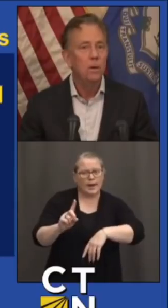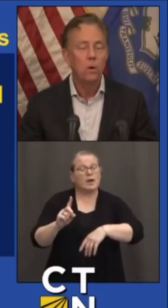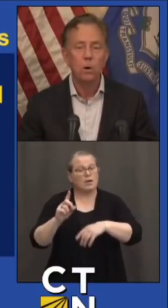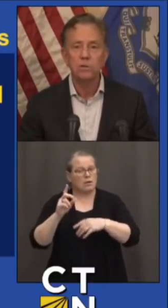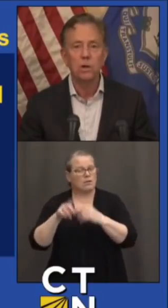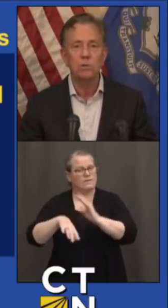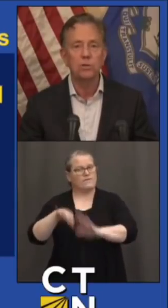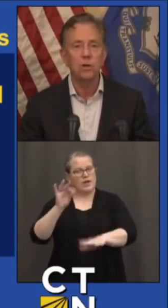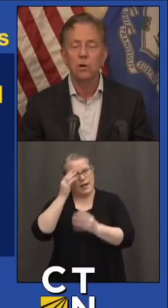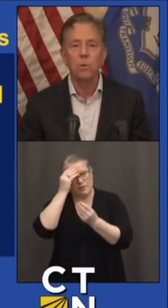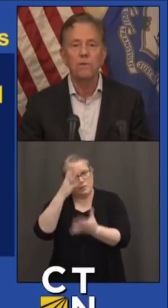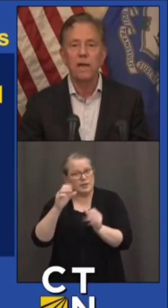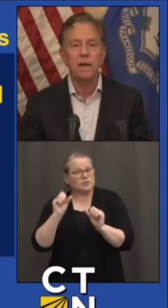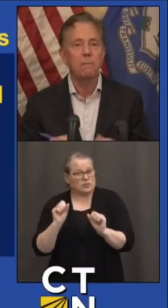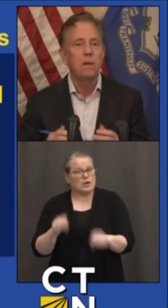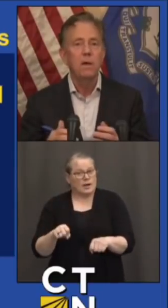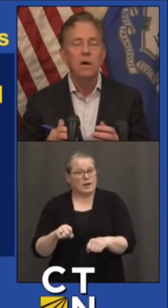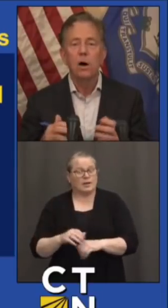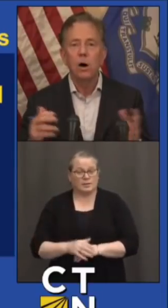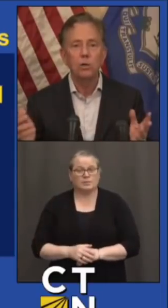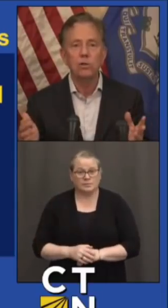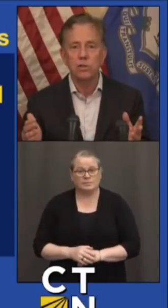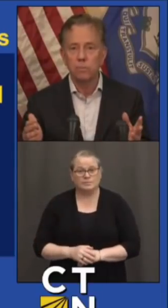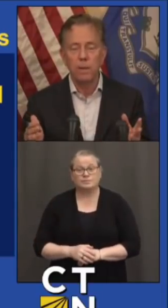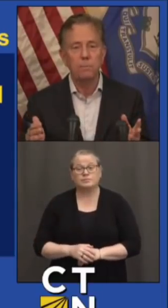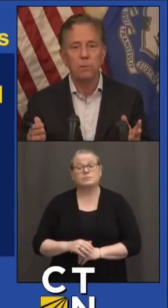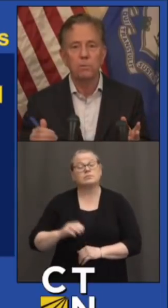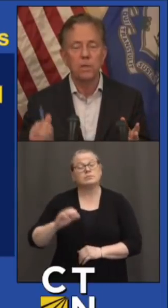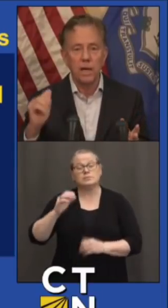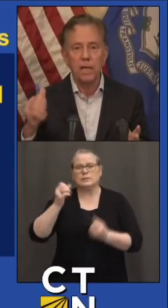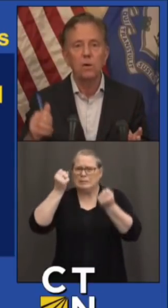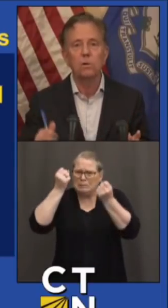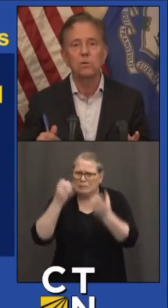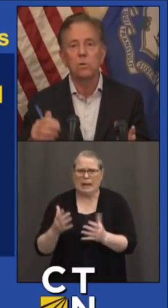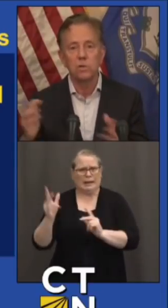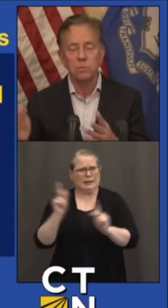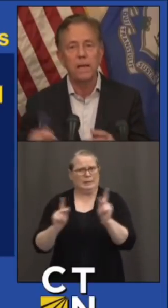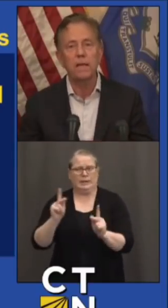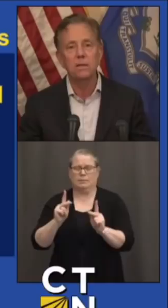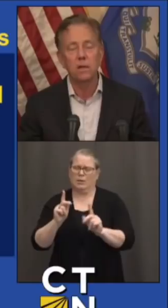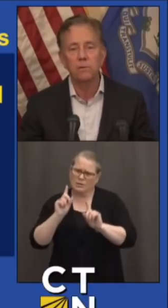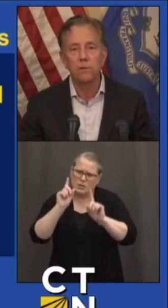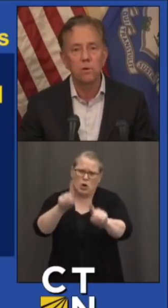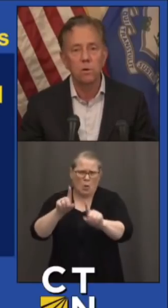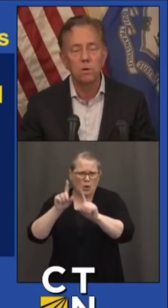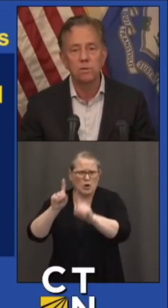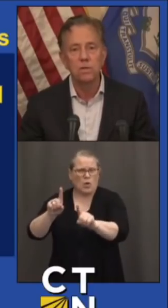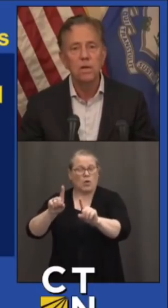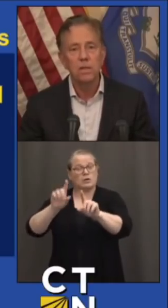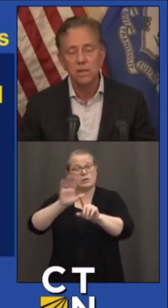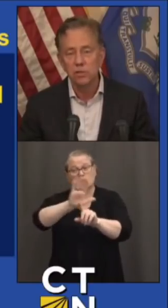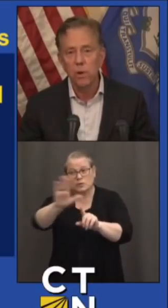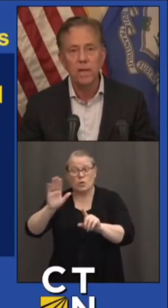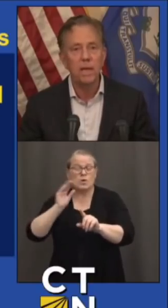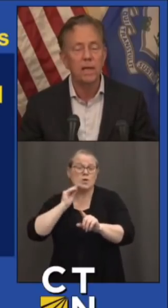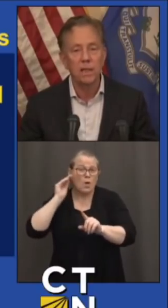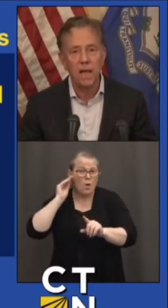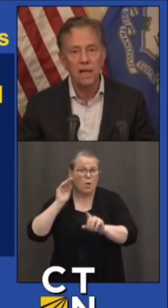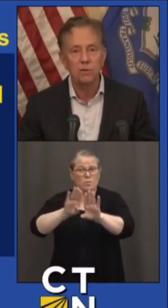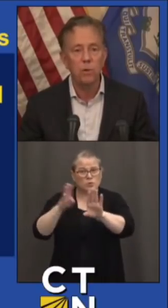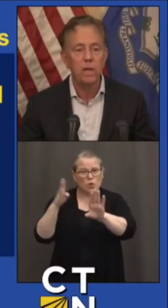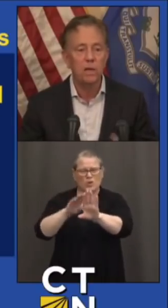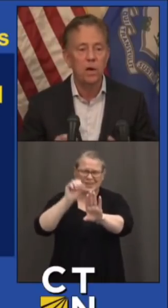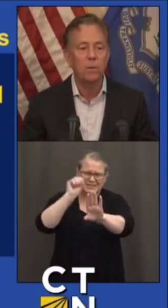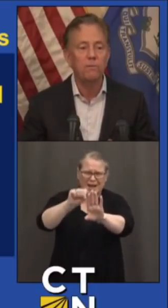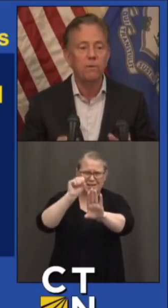also, as you know, we've had hundreds of people knocking on doors, making telephone calls this weekend,